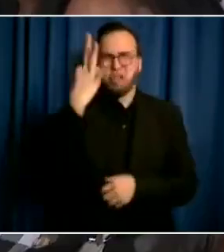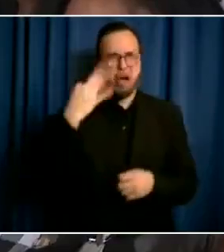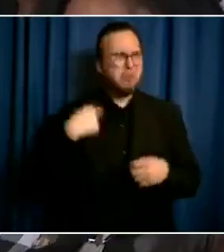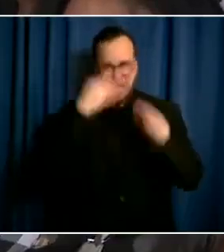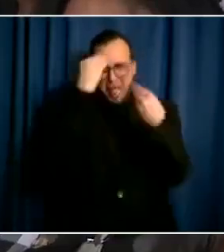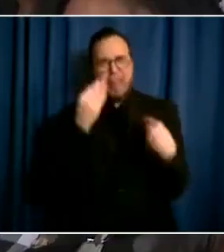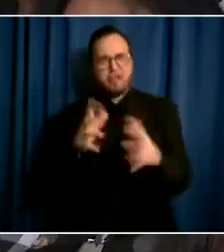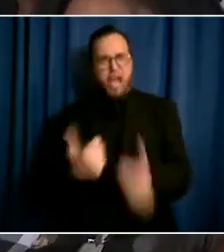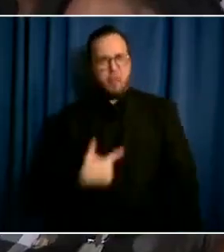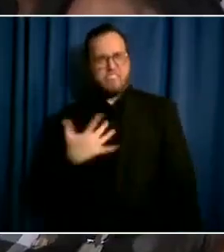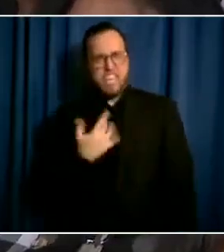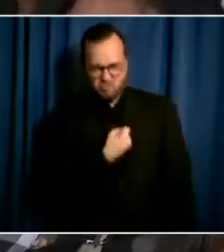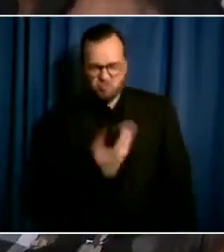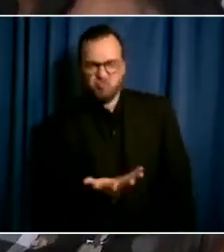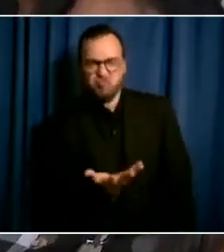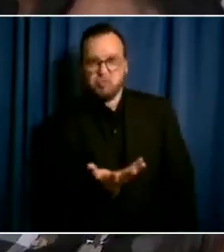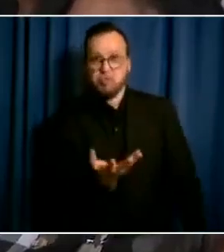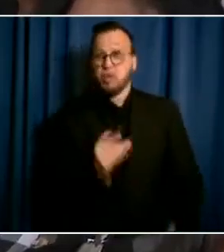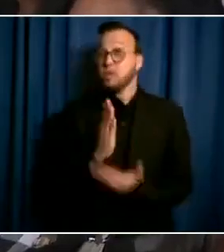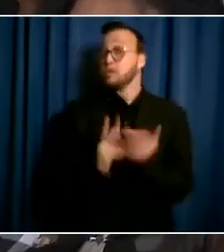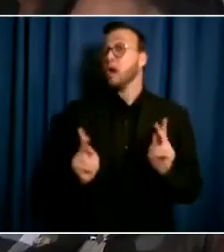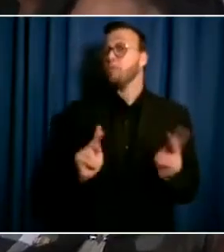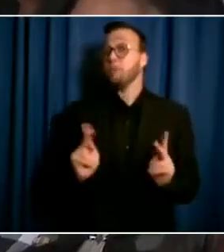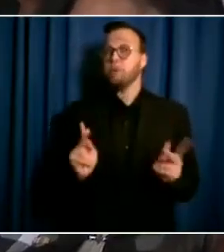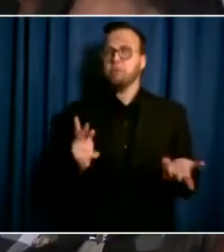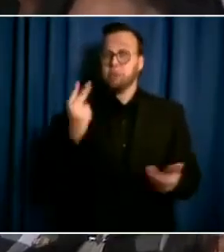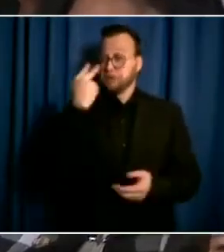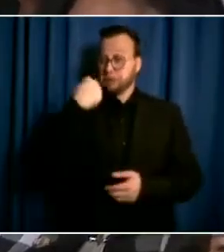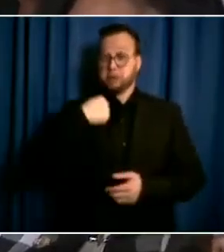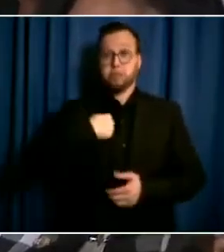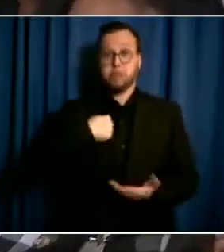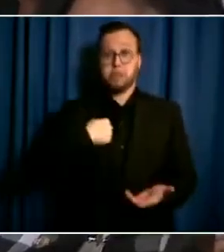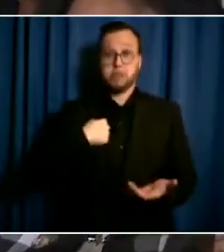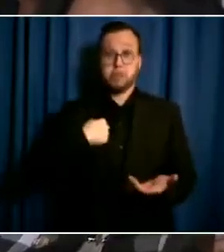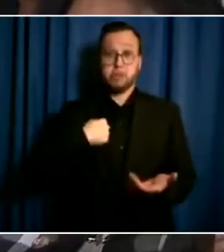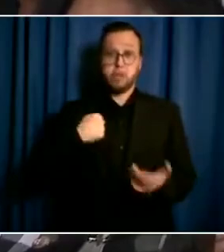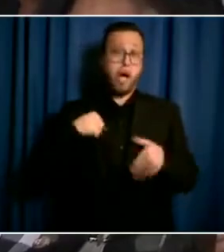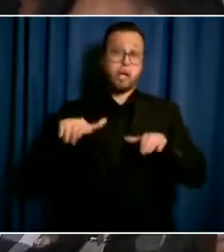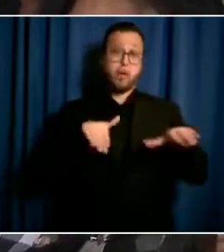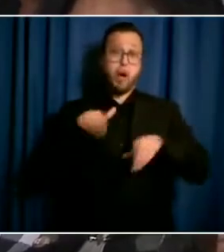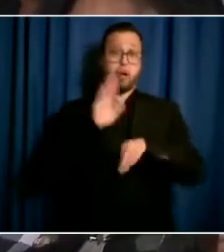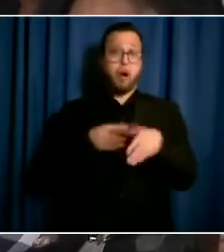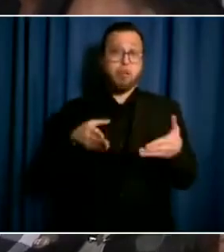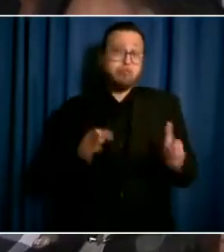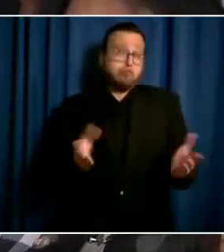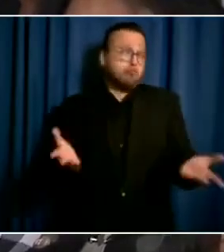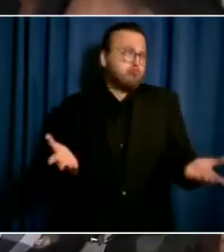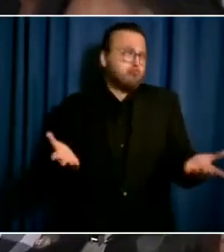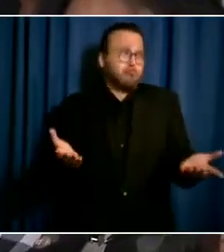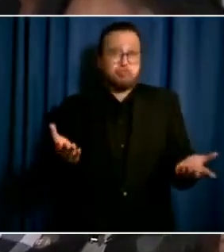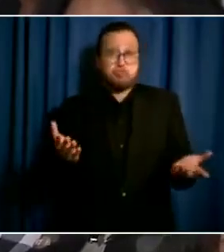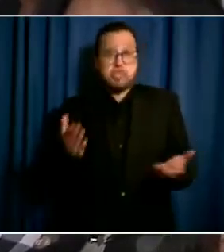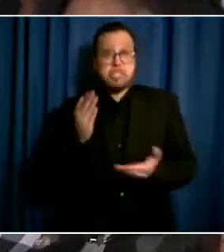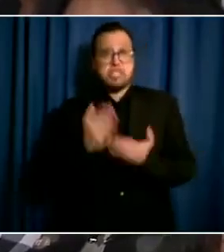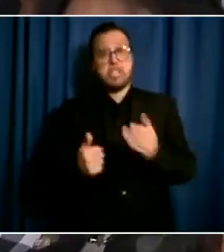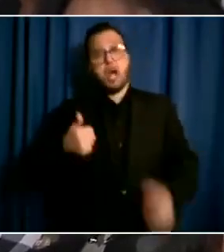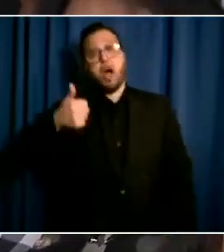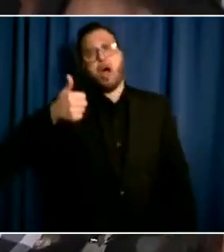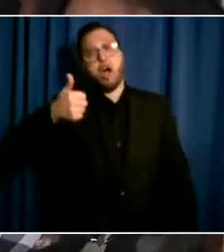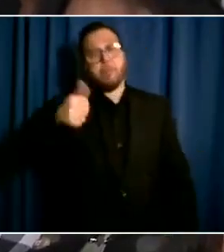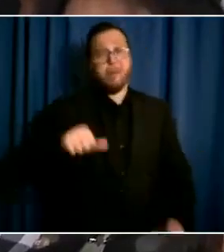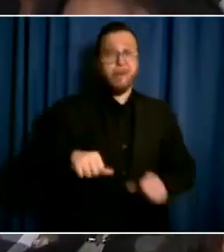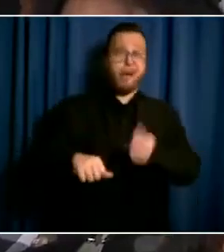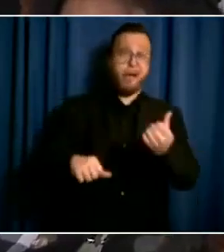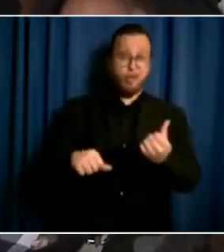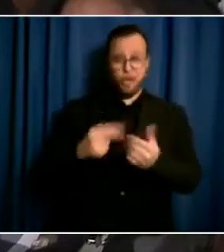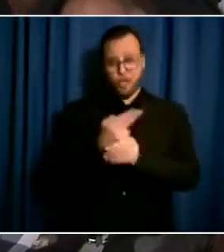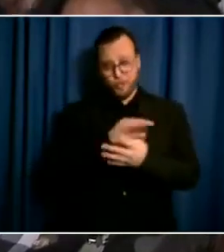You know, some people see me, you know, I can walk down the block, some give me the thumbs up, another give me another